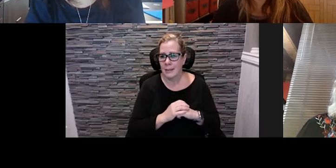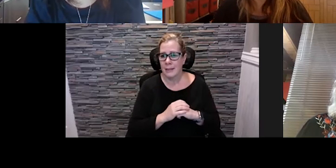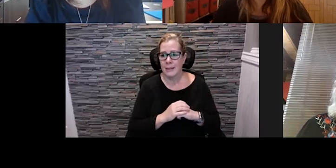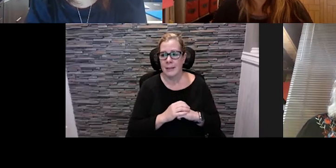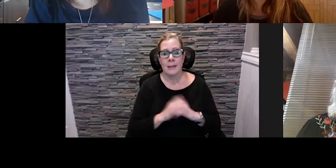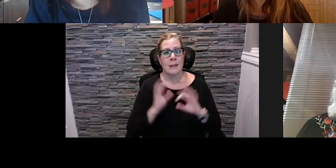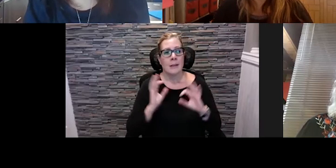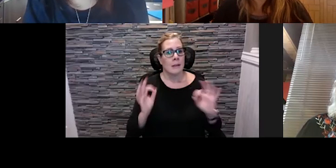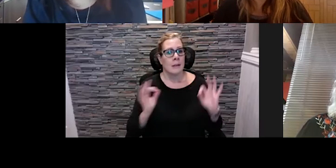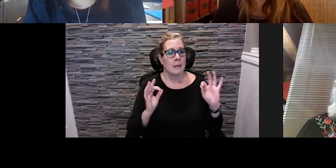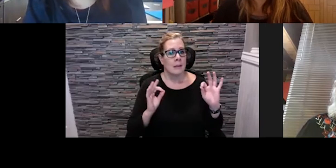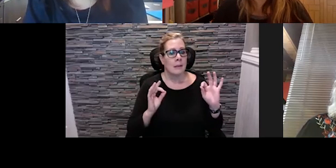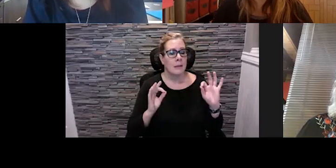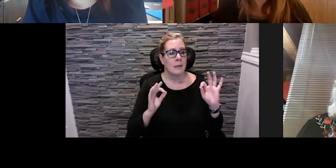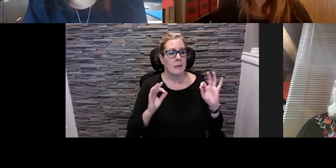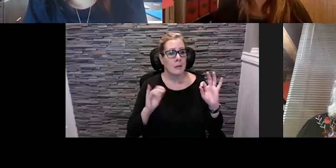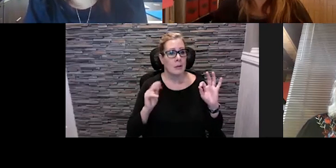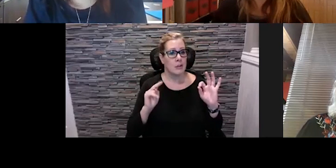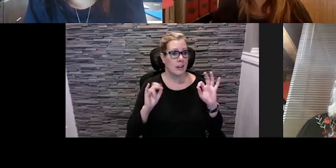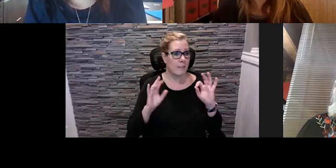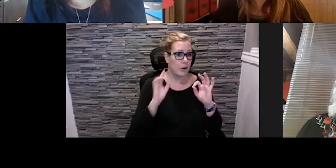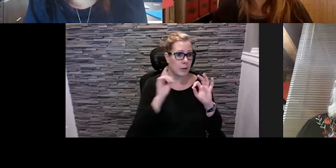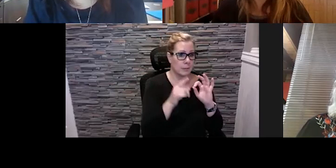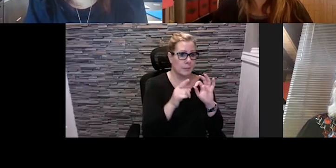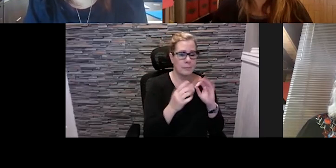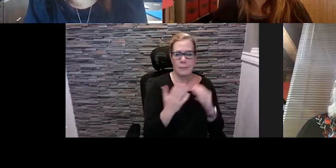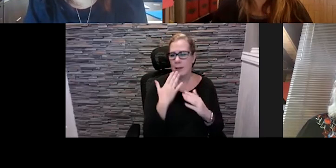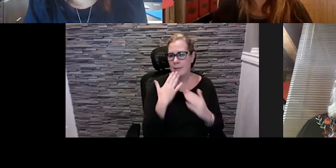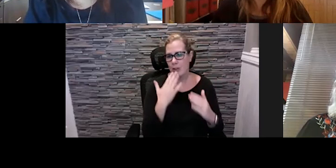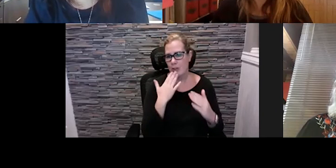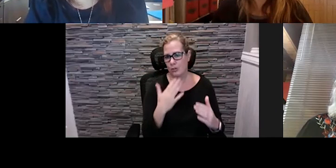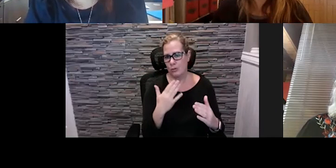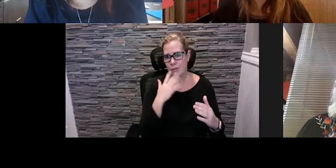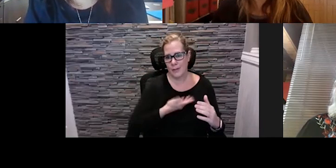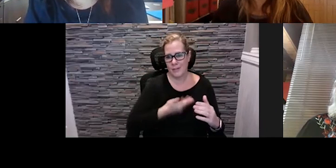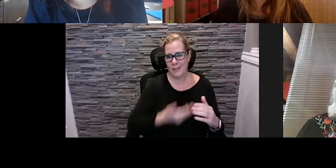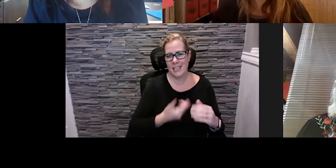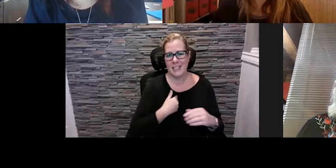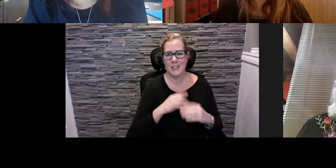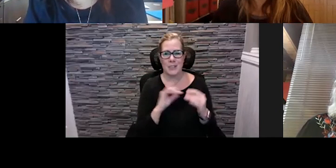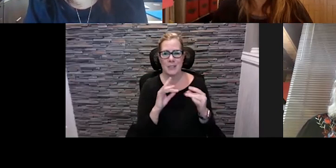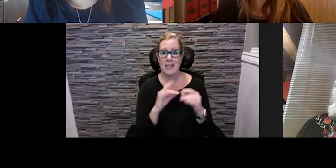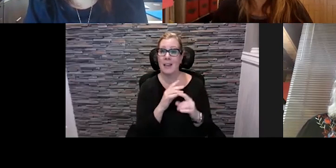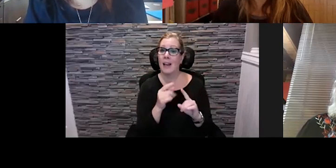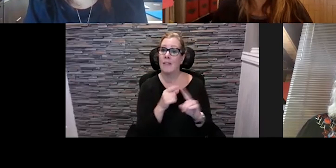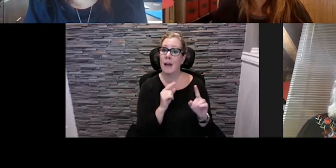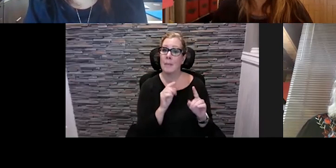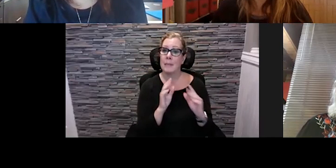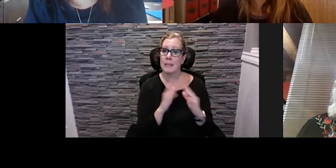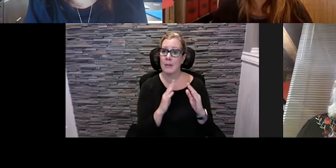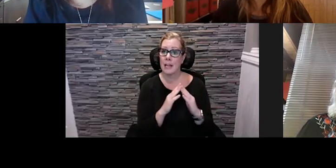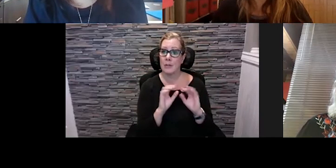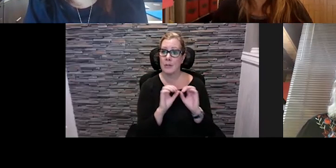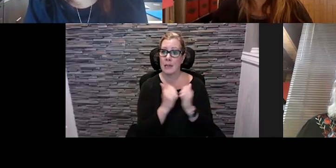great i just wanted to thank you for having me here and speak today and just on behalf of the downtown association it is part of our new